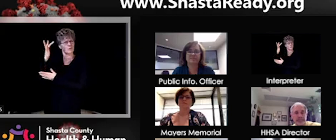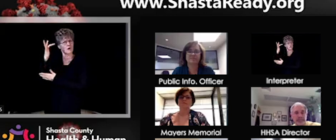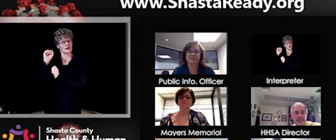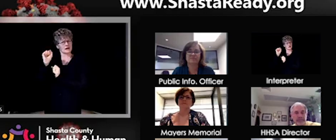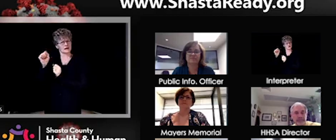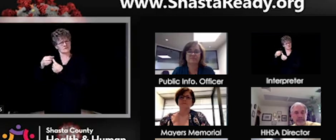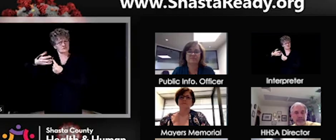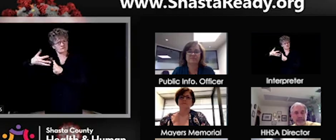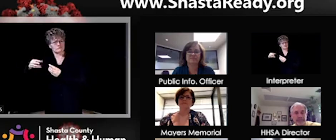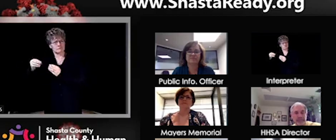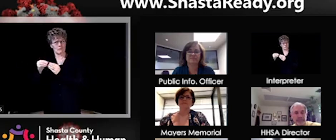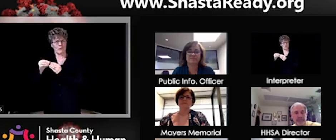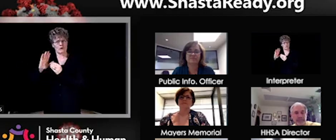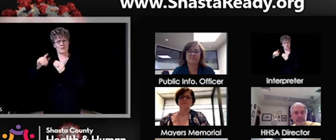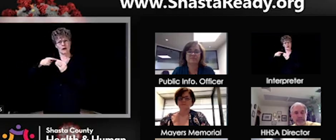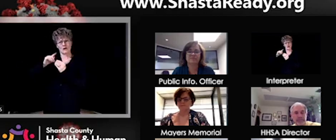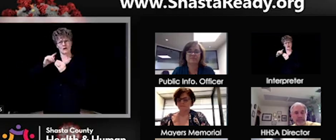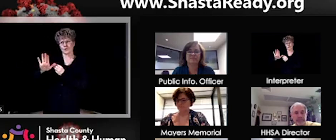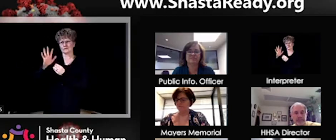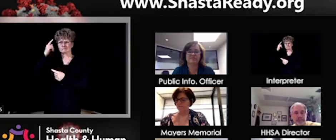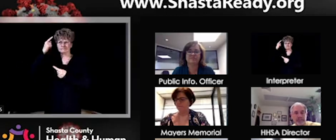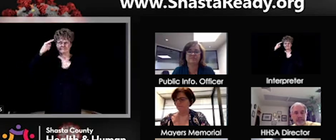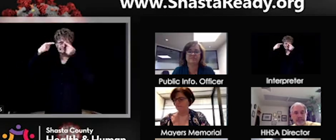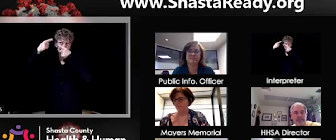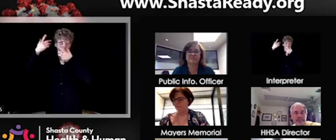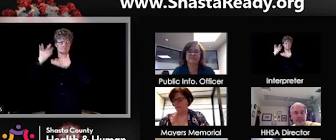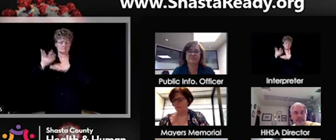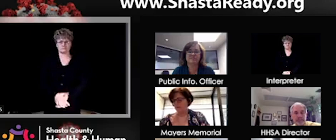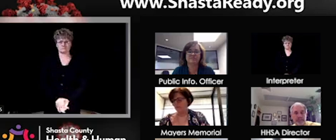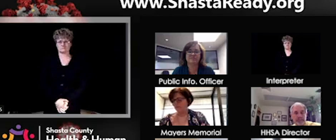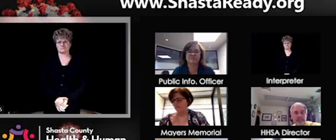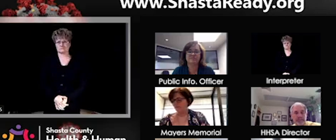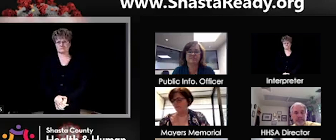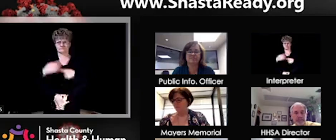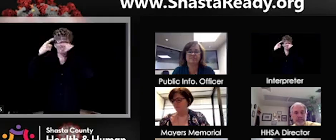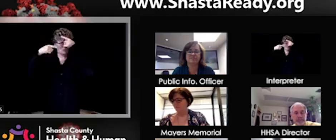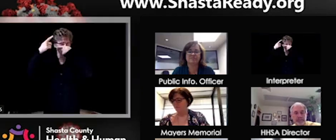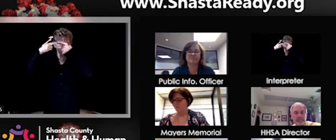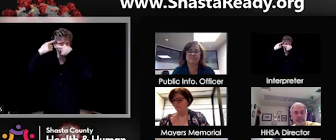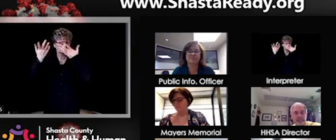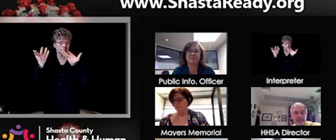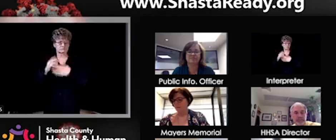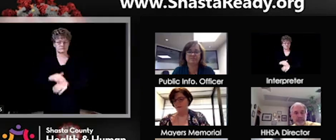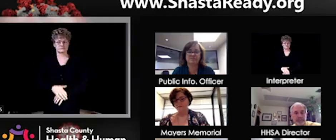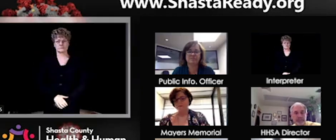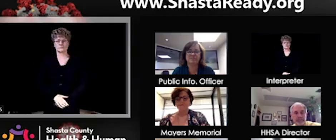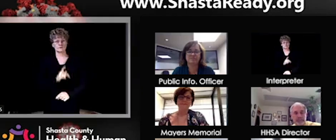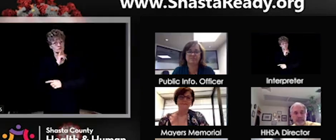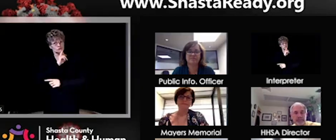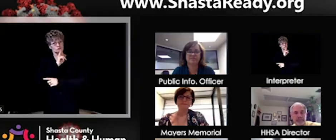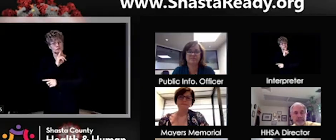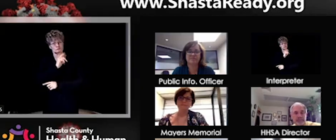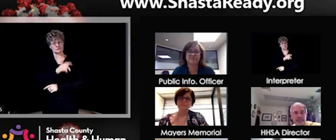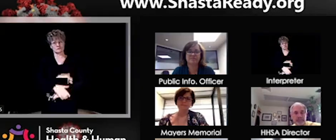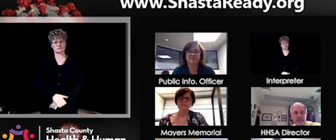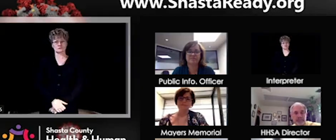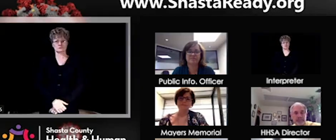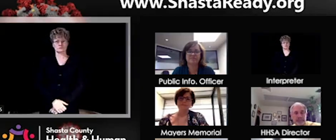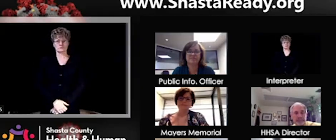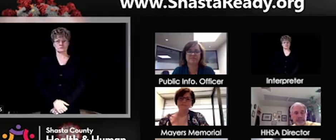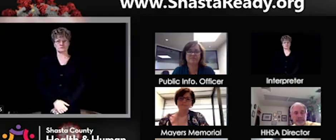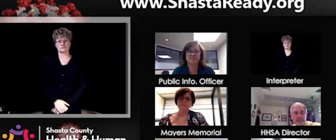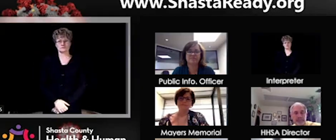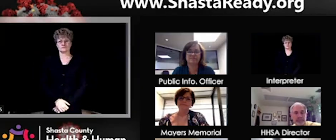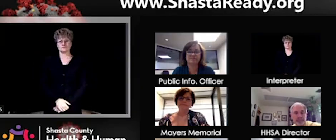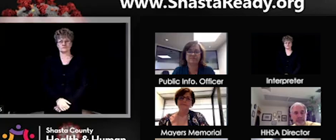Sure. And I can continue with this today, uh, right now in the quorum, if it would be easier for everyone involved, cause we have a lot of our medical professionals